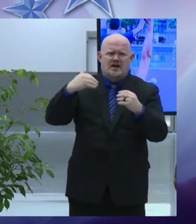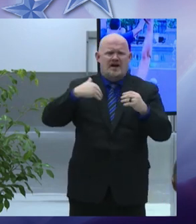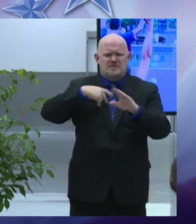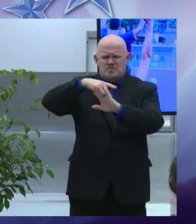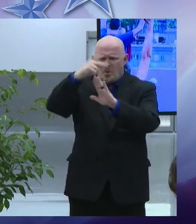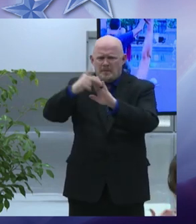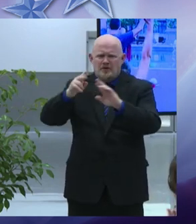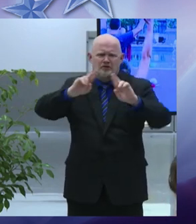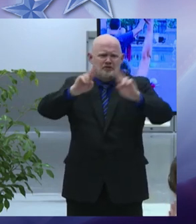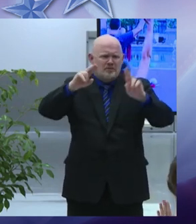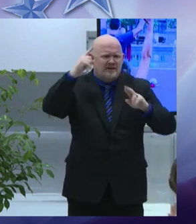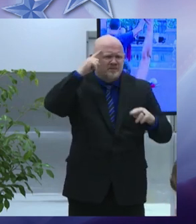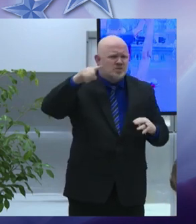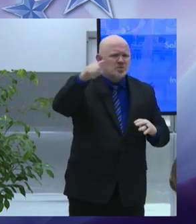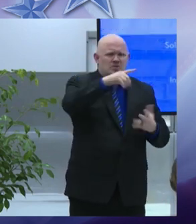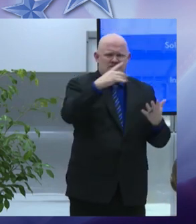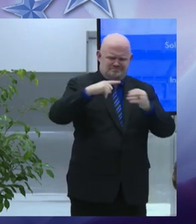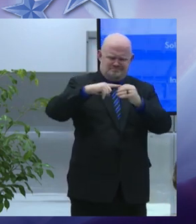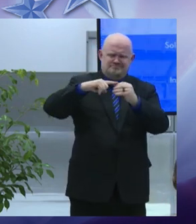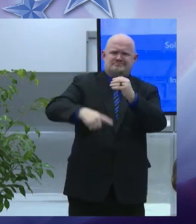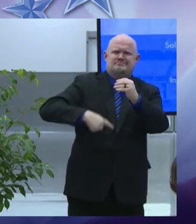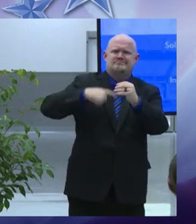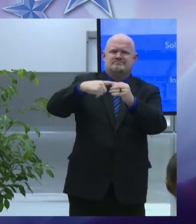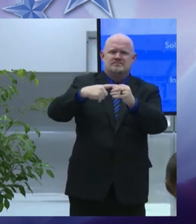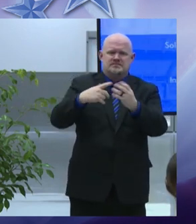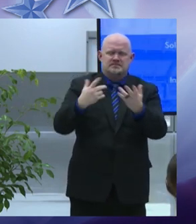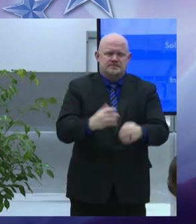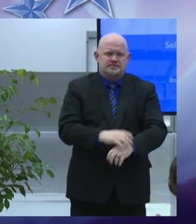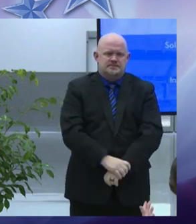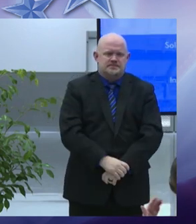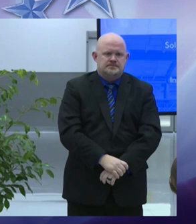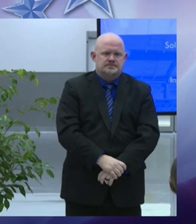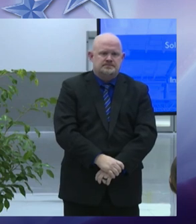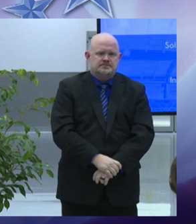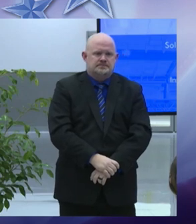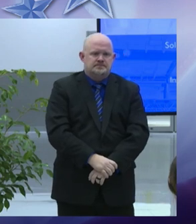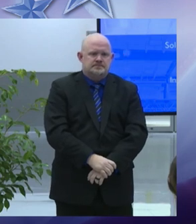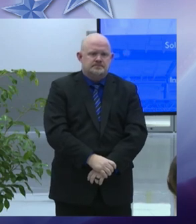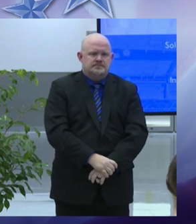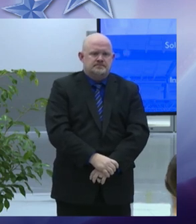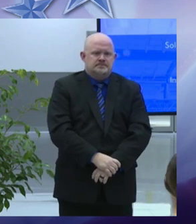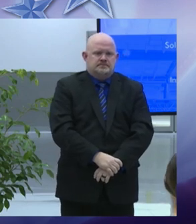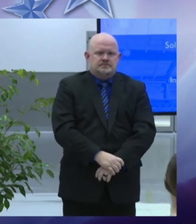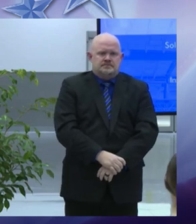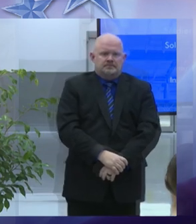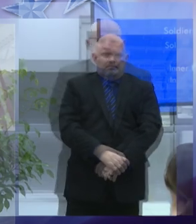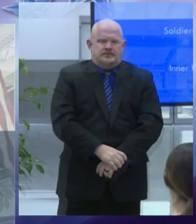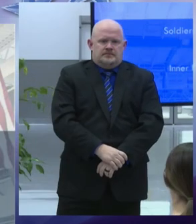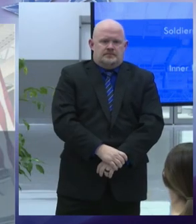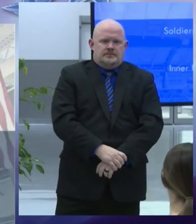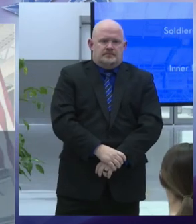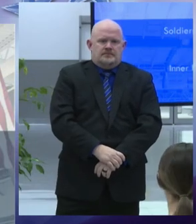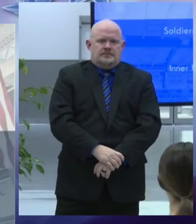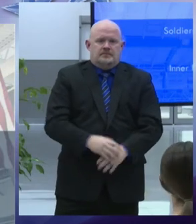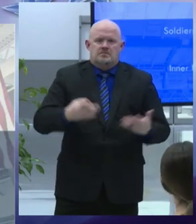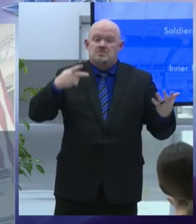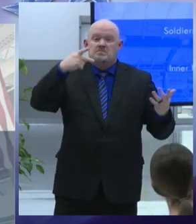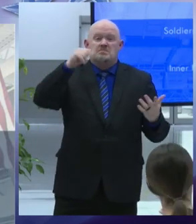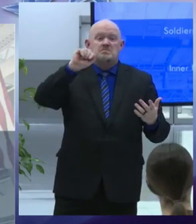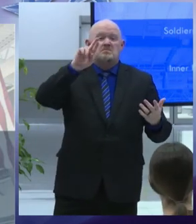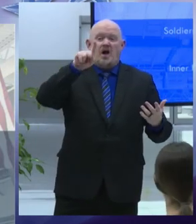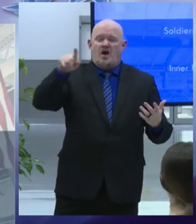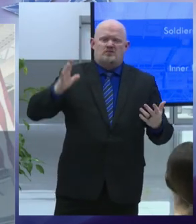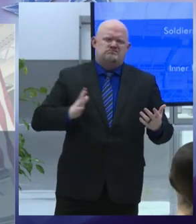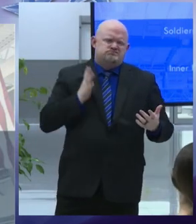in 2022 we will advance plans for protection and improvement of several high-profile important parks facilities with a